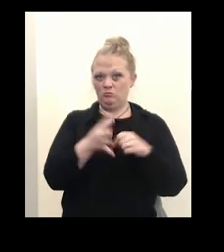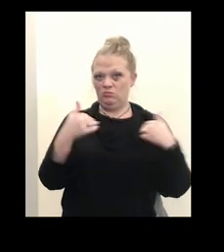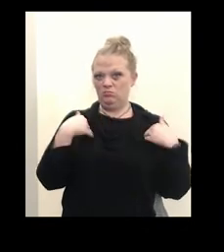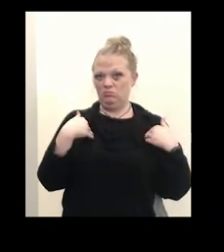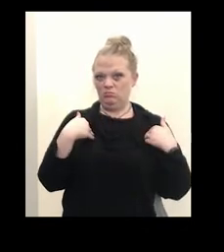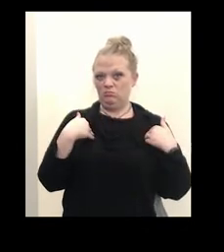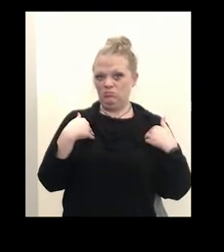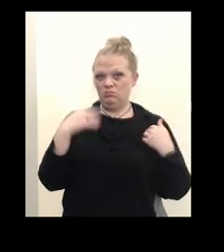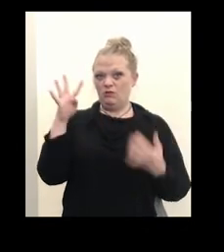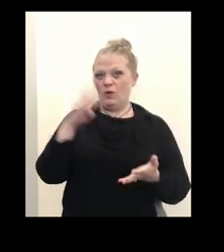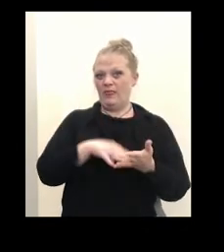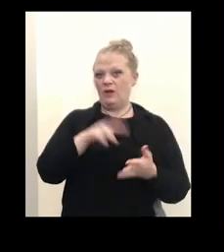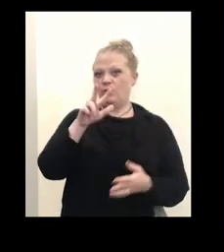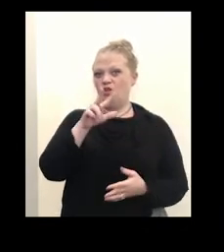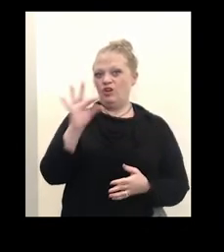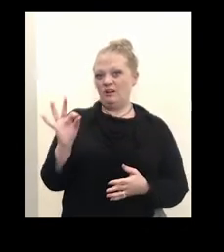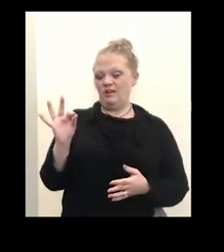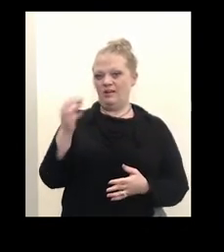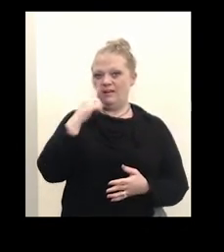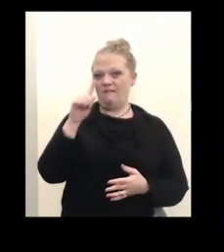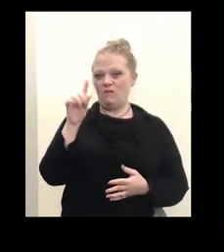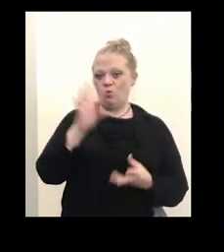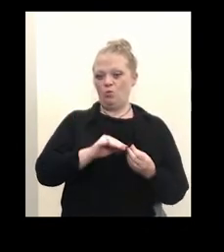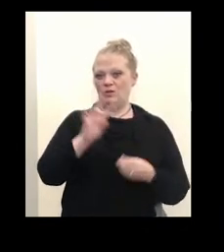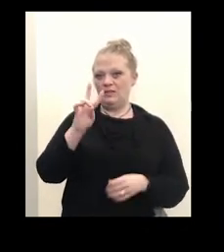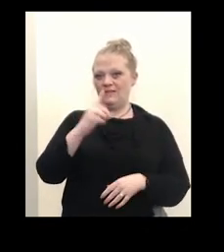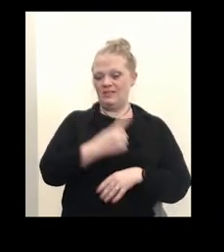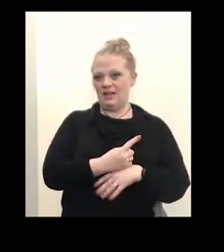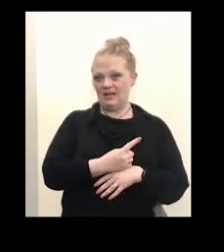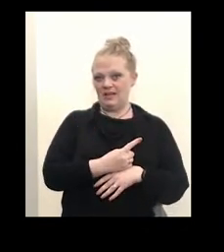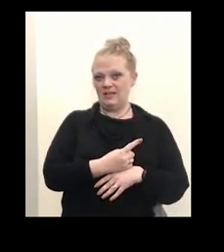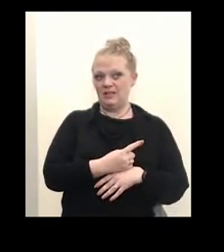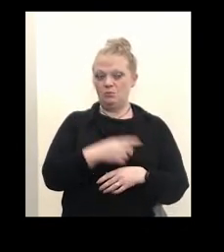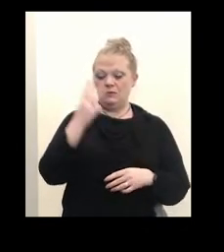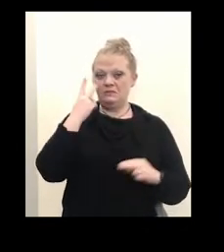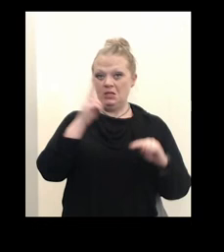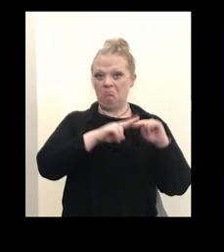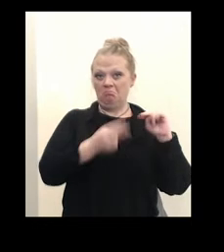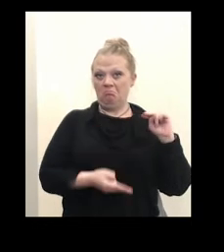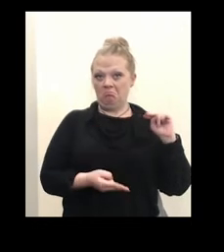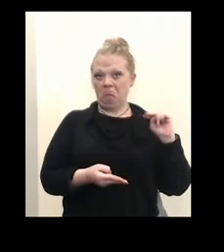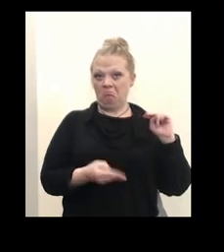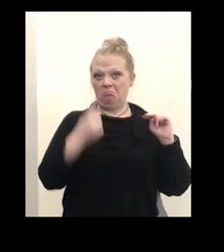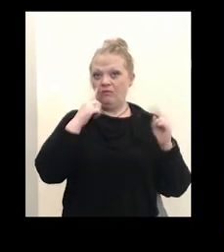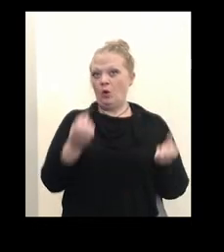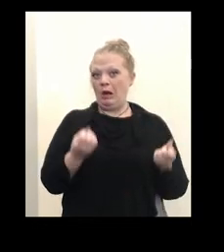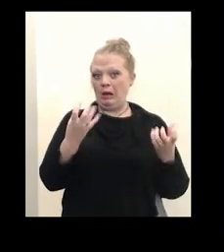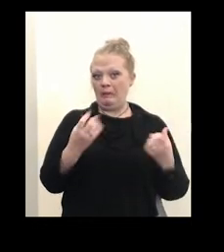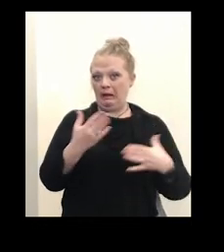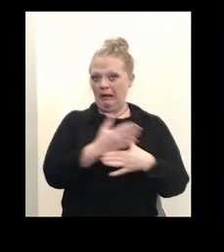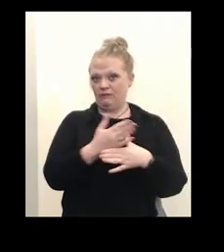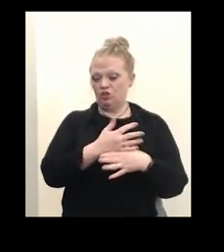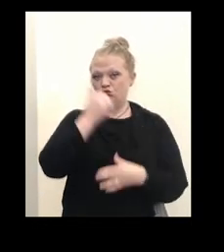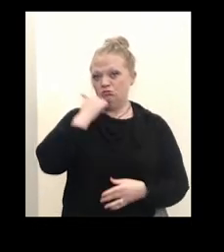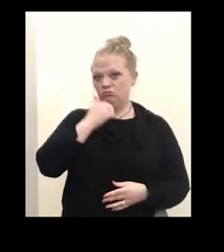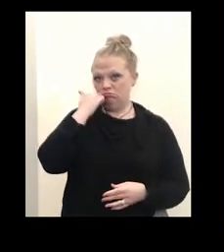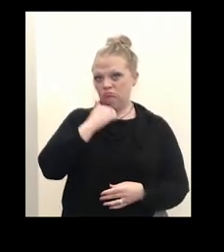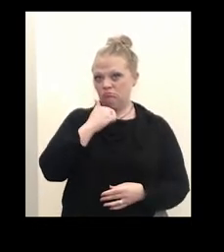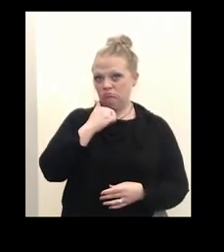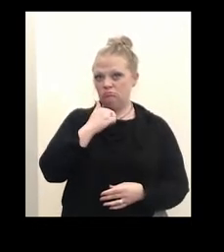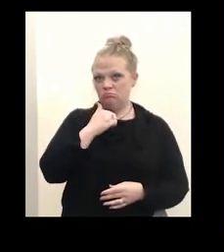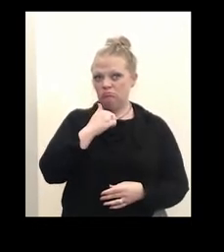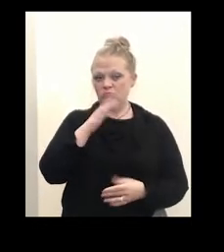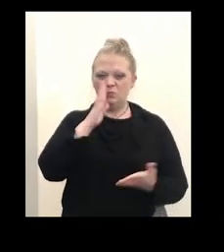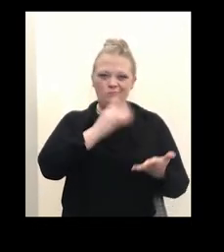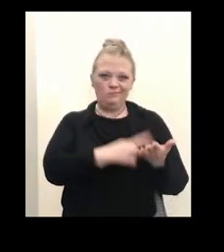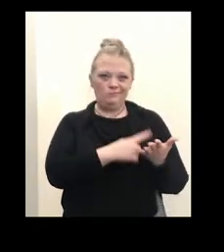4,039 over the past seven days. We have seen a drop in cases on an average daily basis. We'll talk more about that. It's